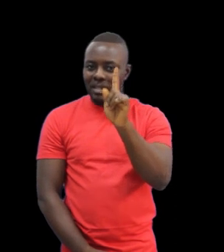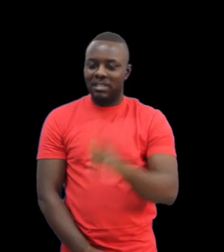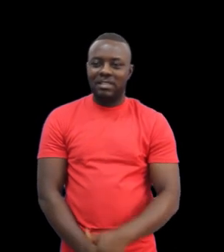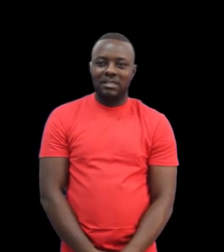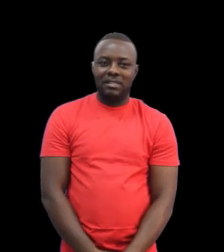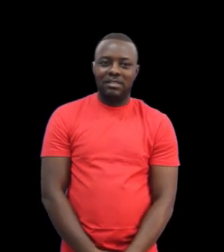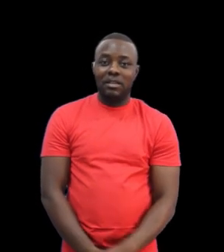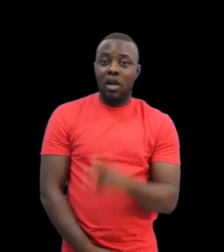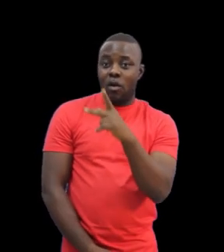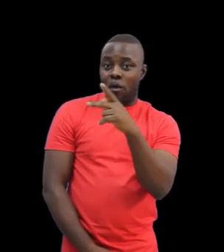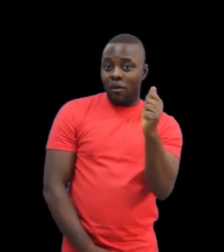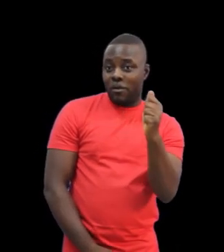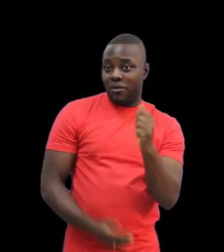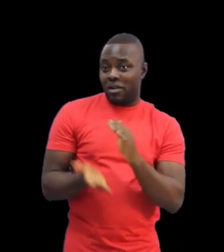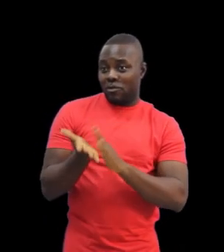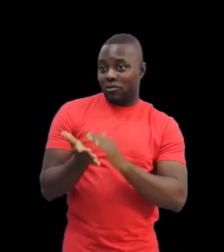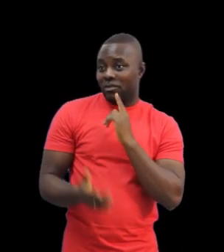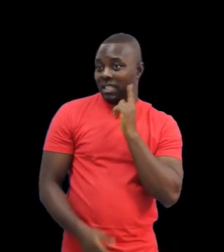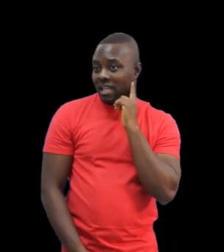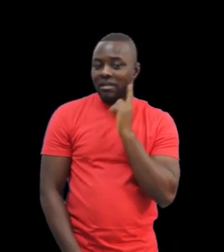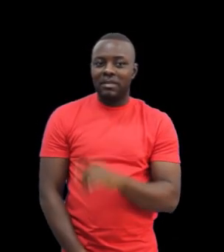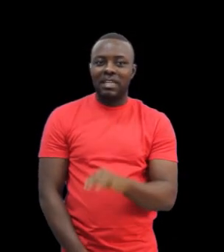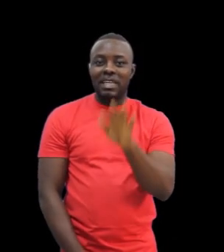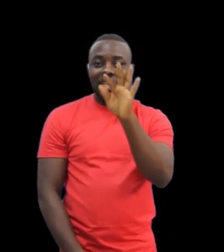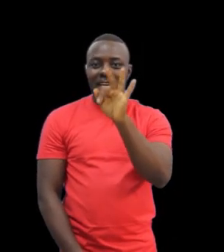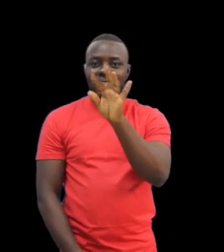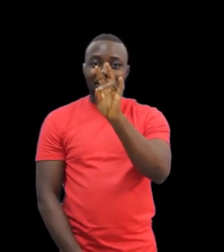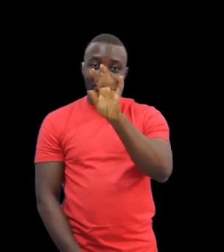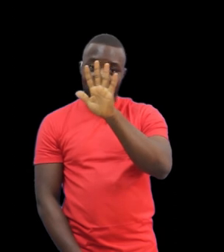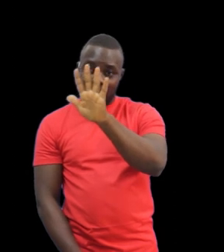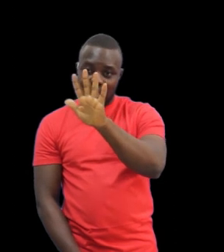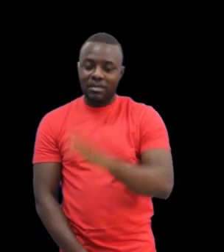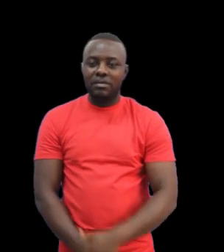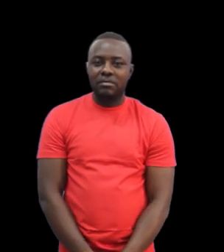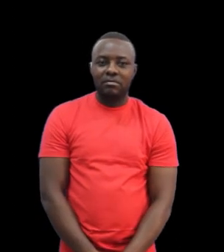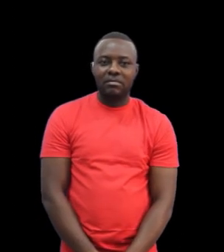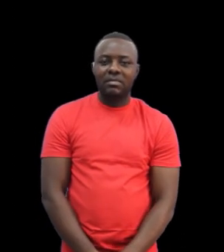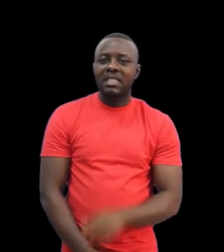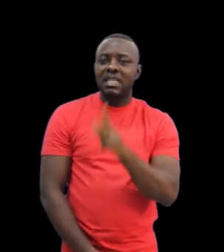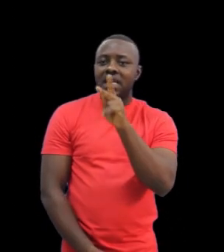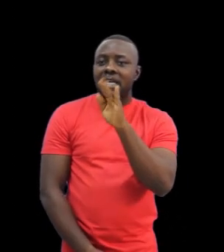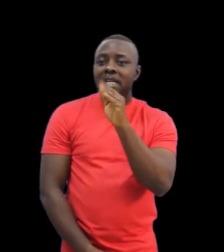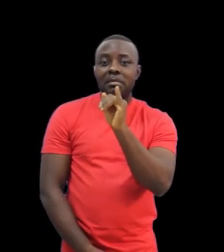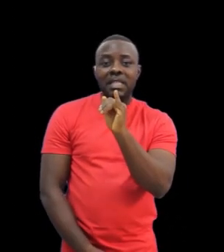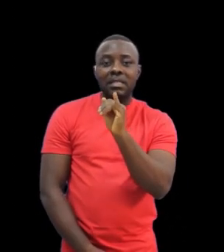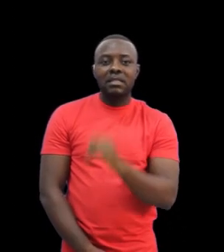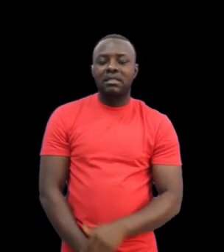In 1971, Kofarudia School for the Deaf. In 1975, Kibbe School for the Deaf.